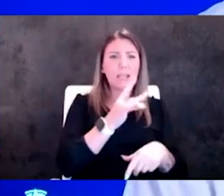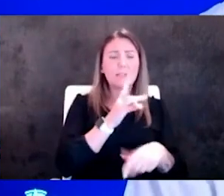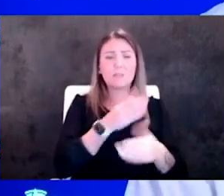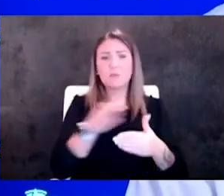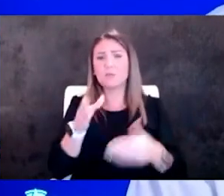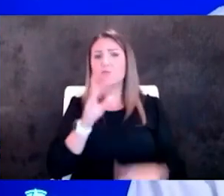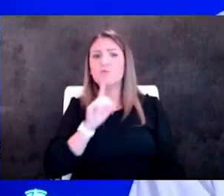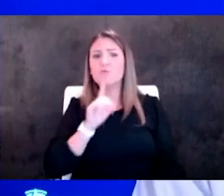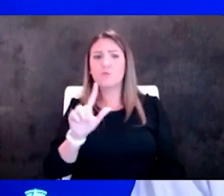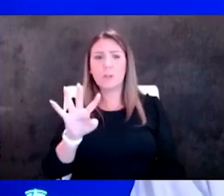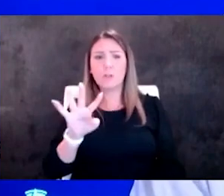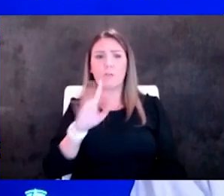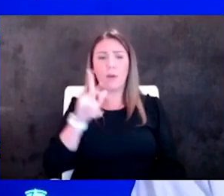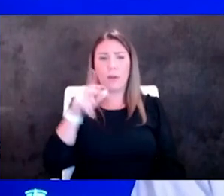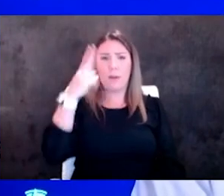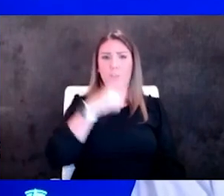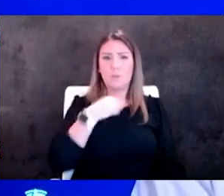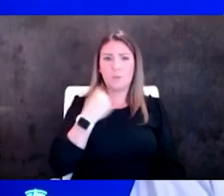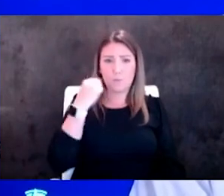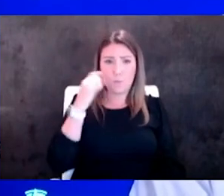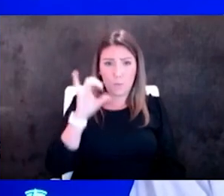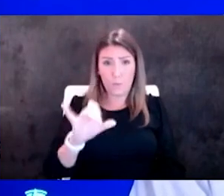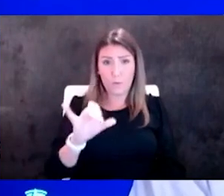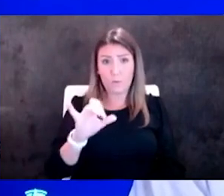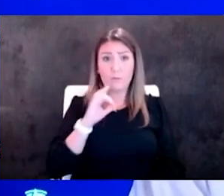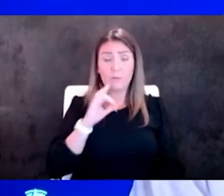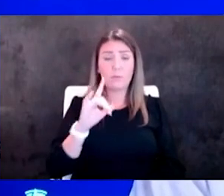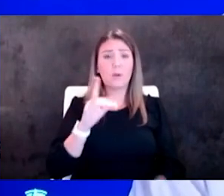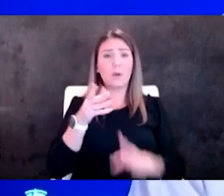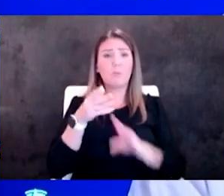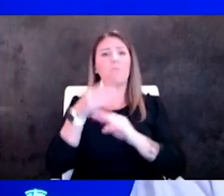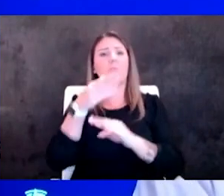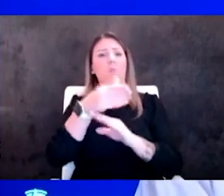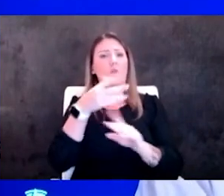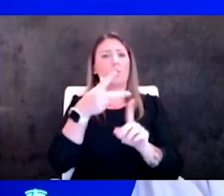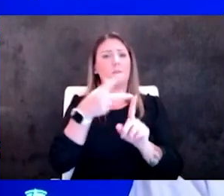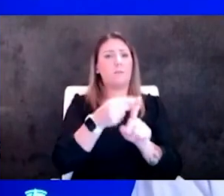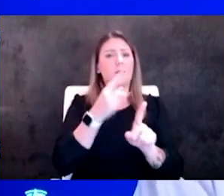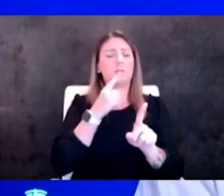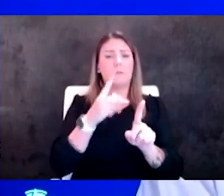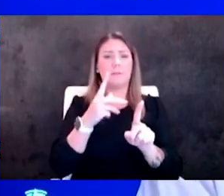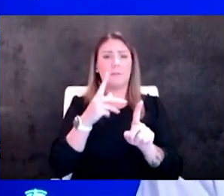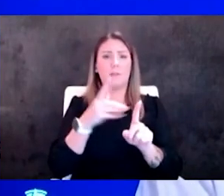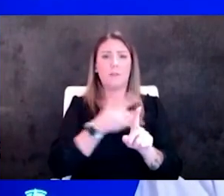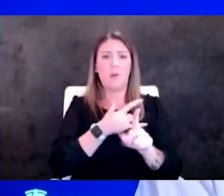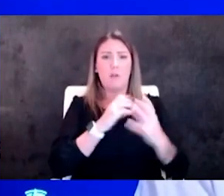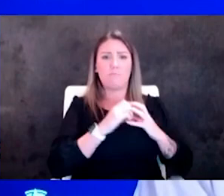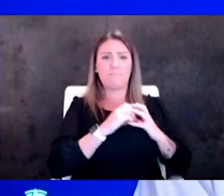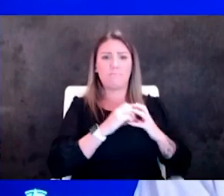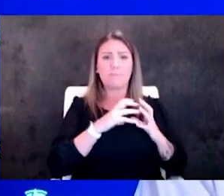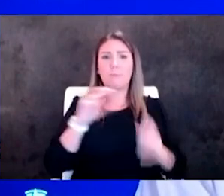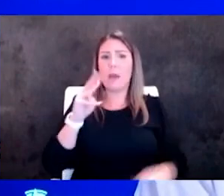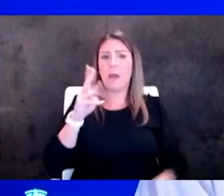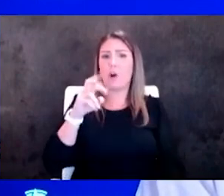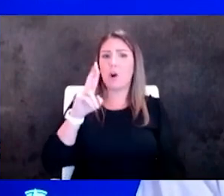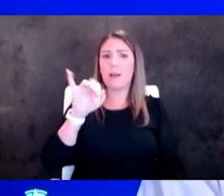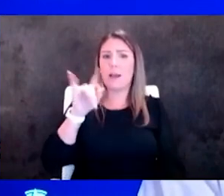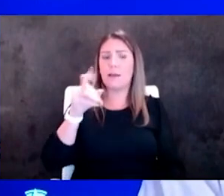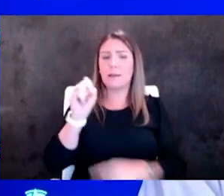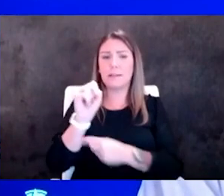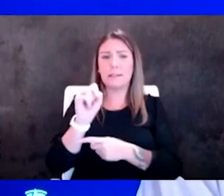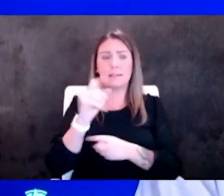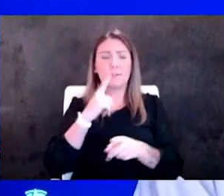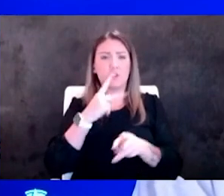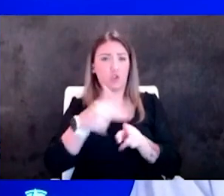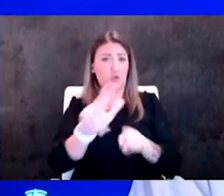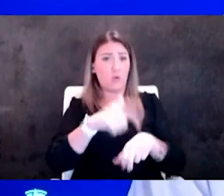the higher highest risk of that post vaccine myocarditis which again for the most part is transient very short-lived resolved